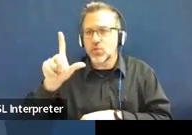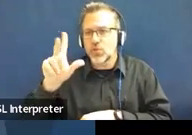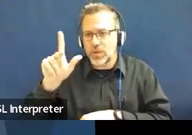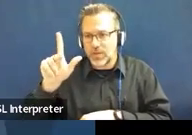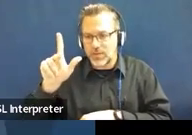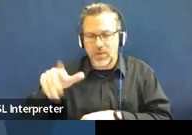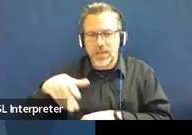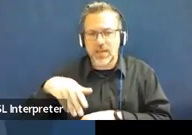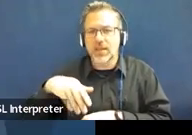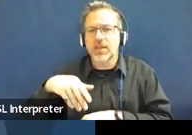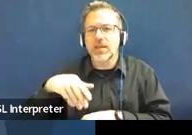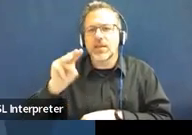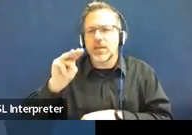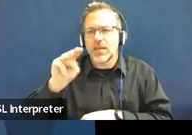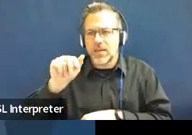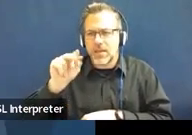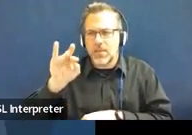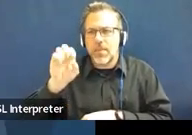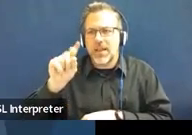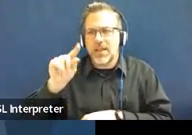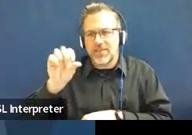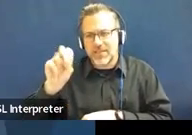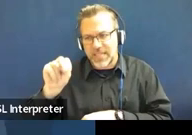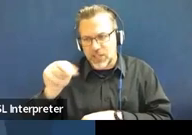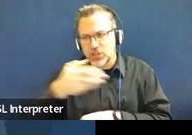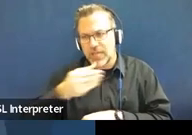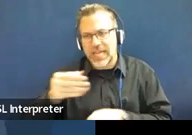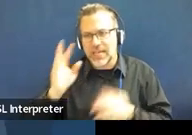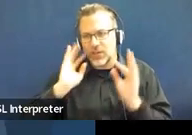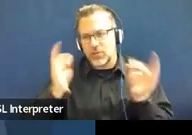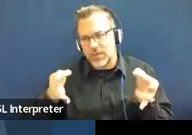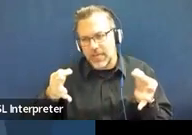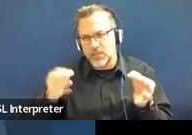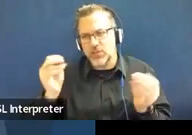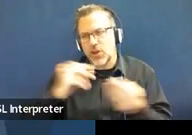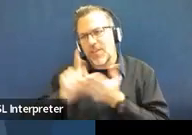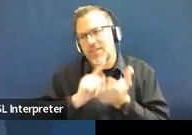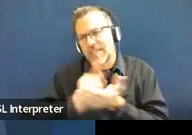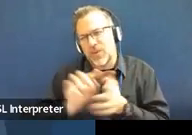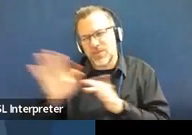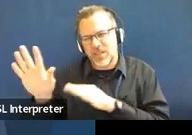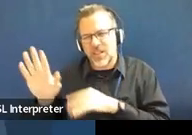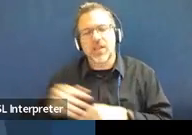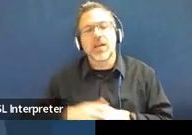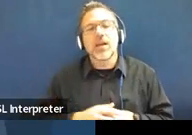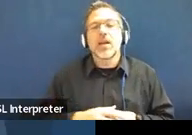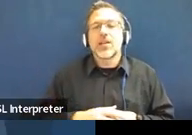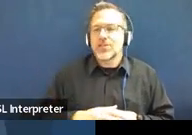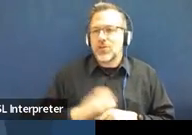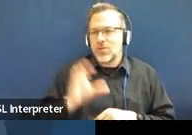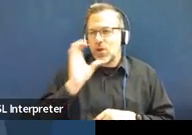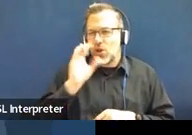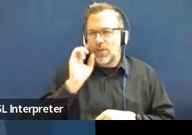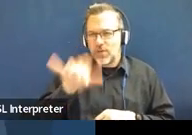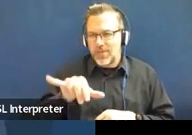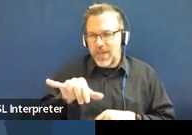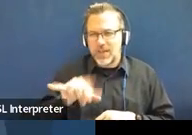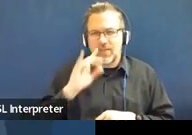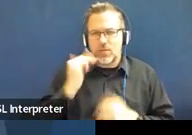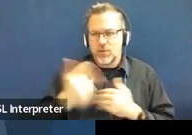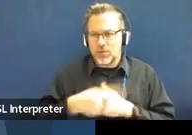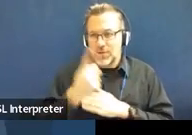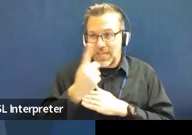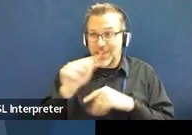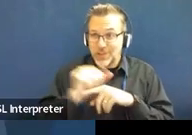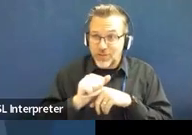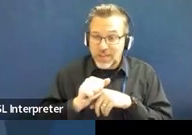manifestation and determination office hours kind of thing. So you'll look for that for today's training. Enter